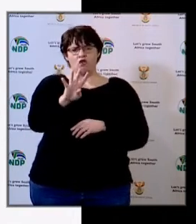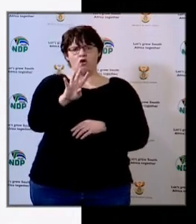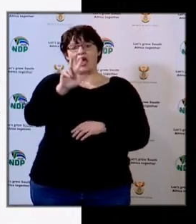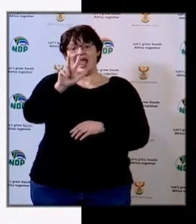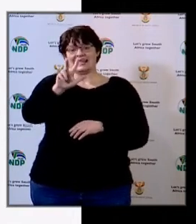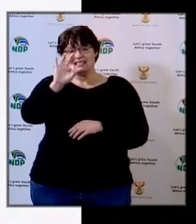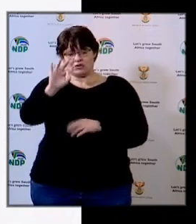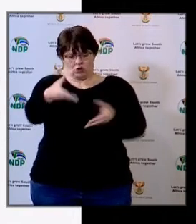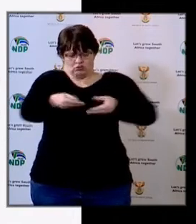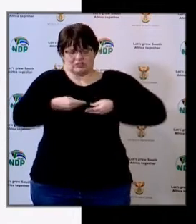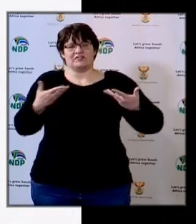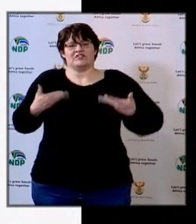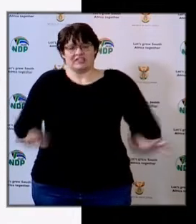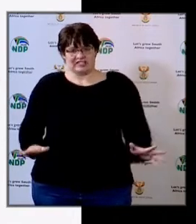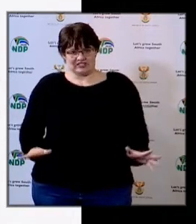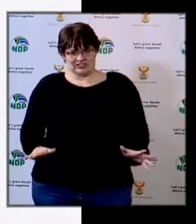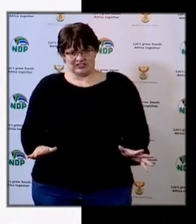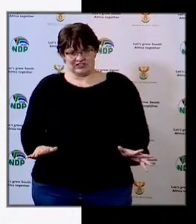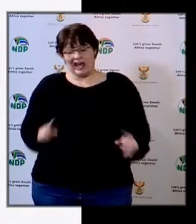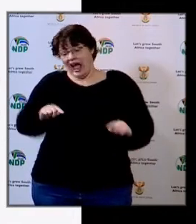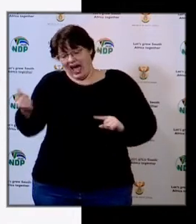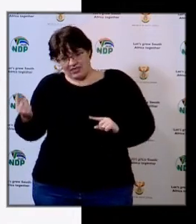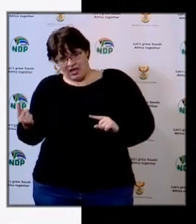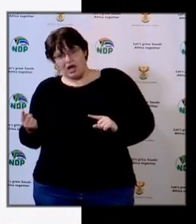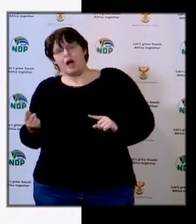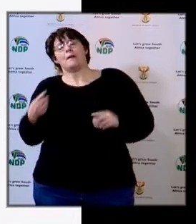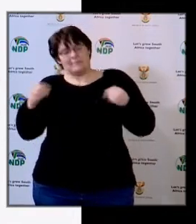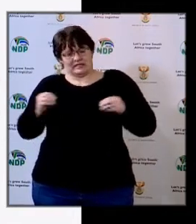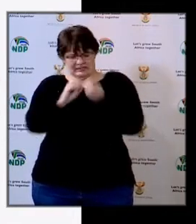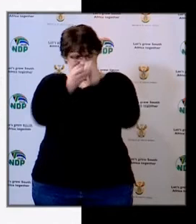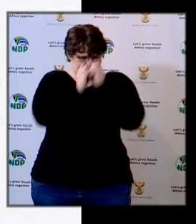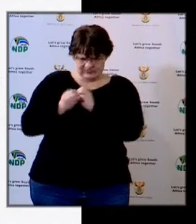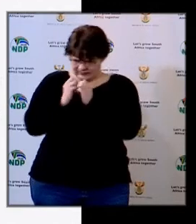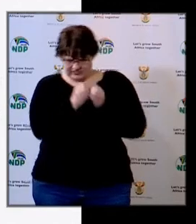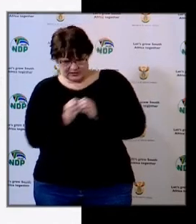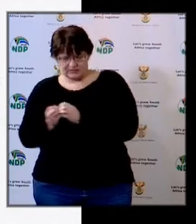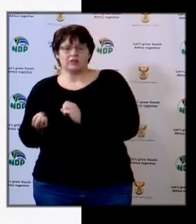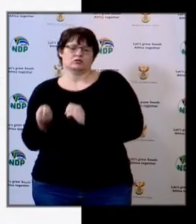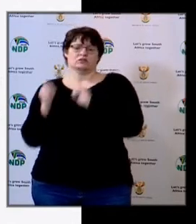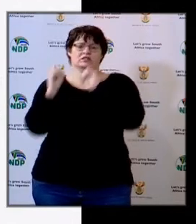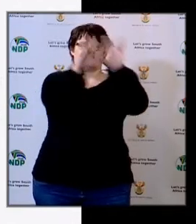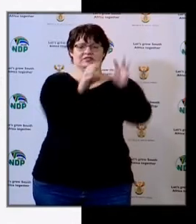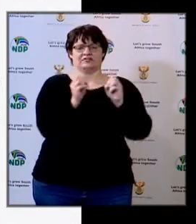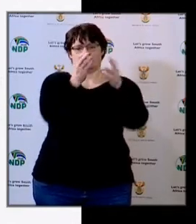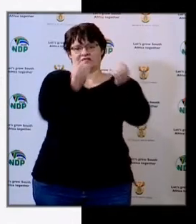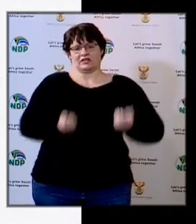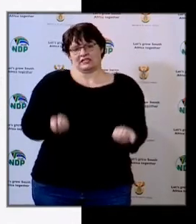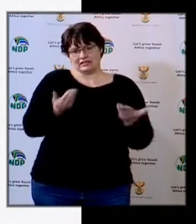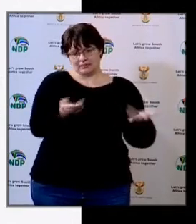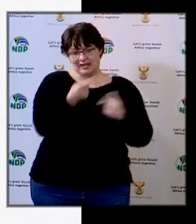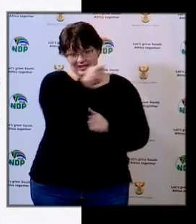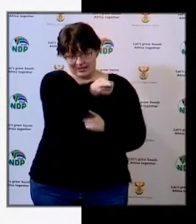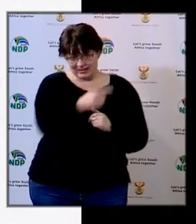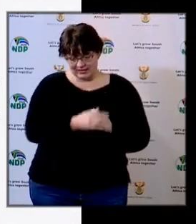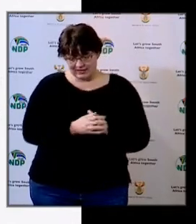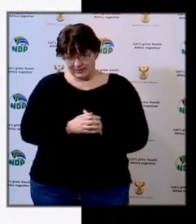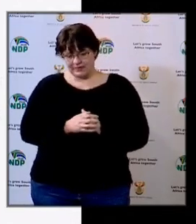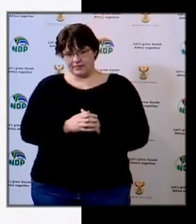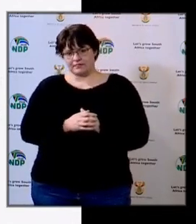483 have already been received, and the rest is being manufactured to meet the challenge of